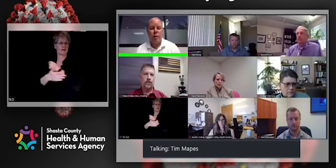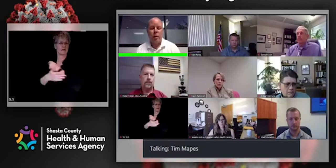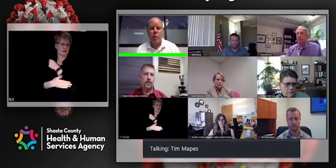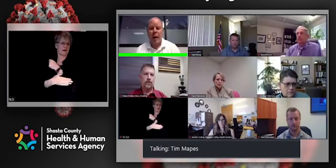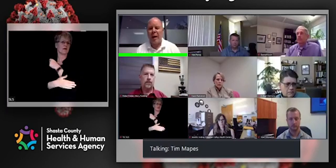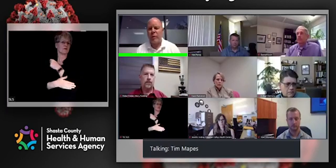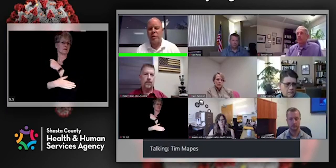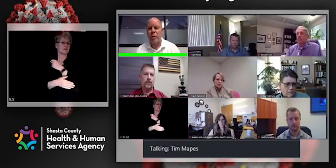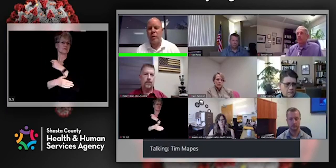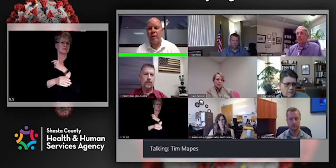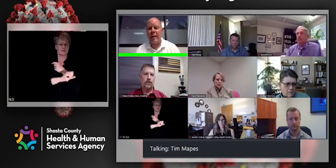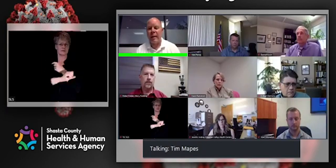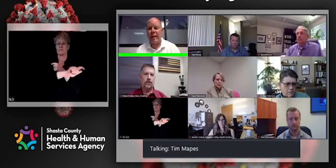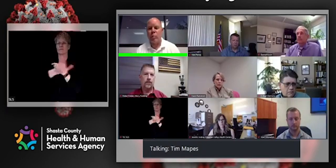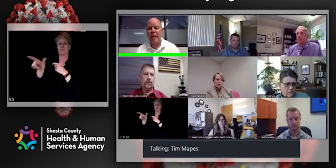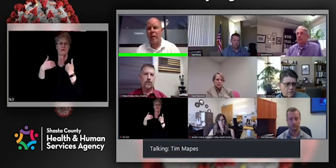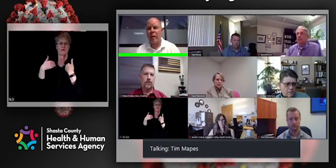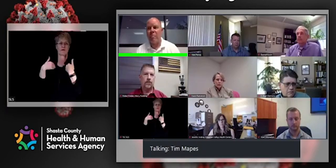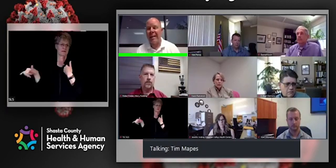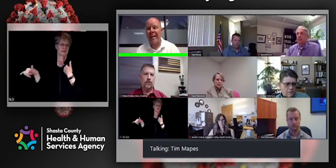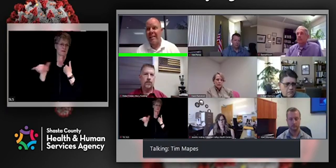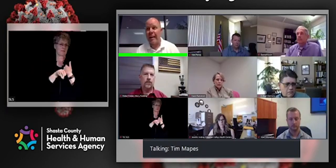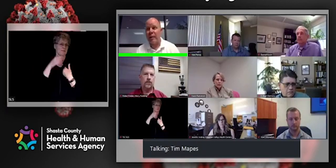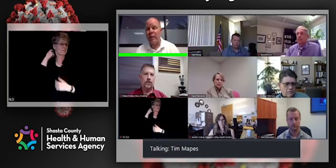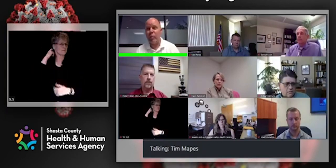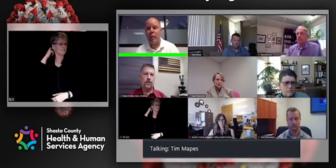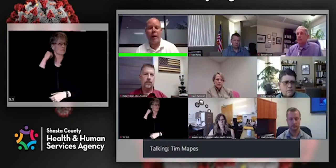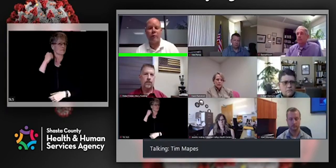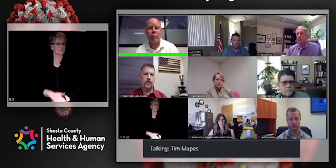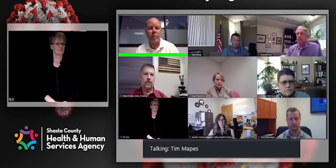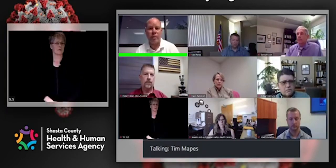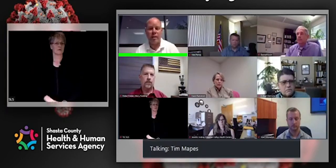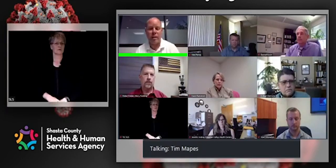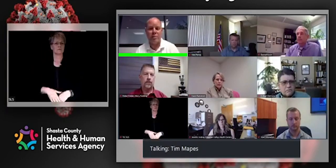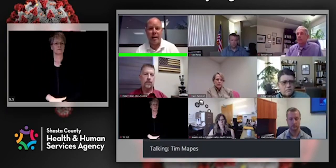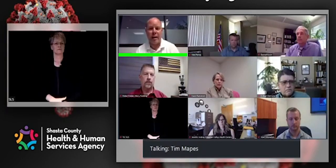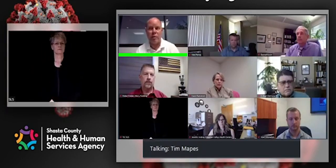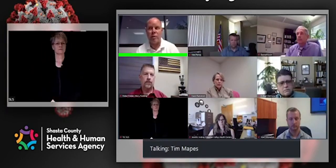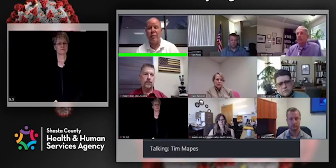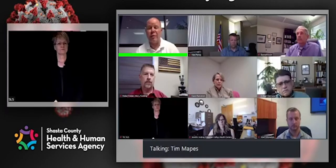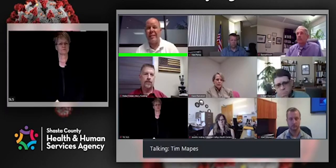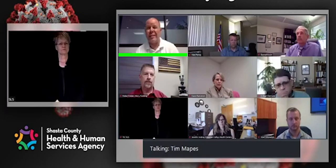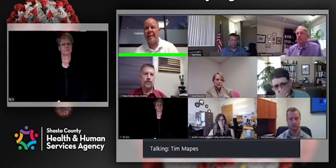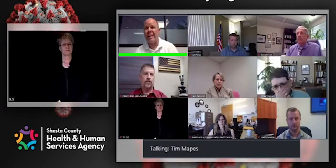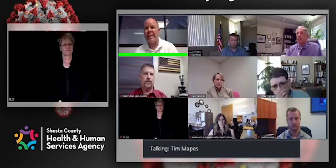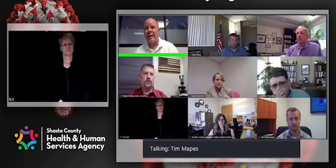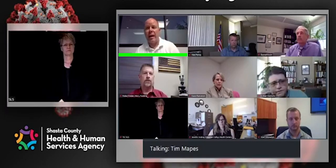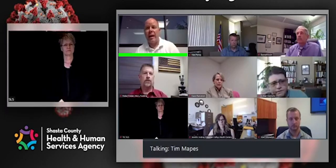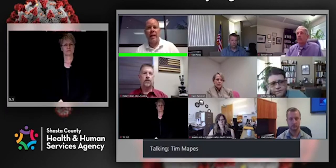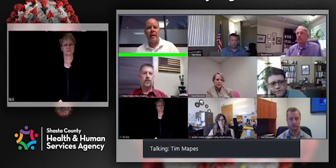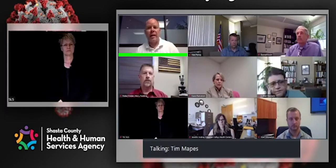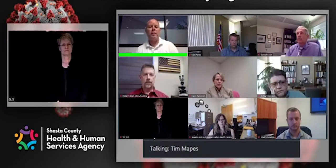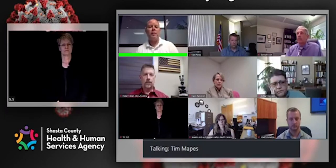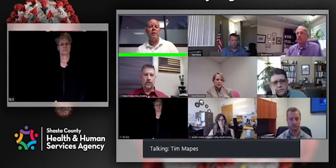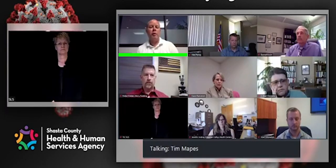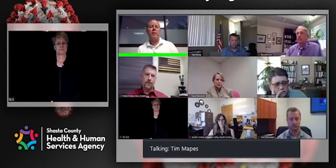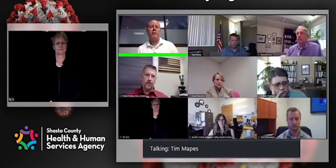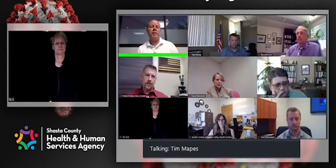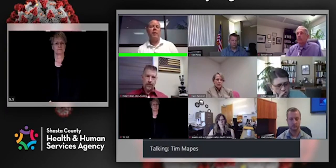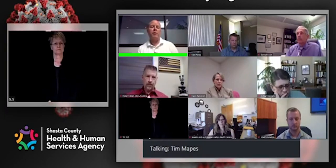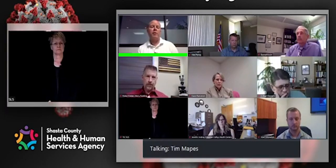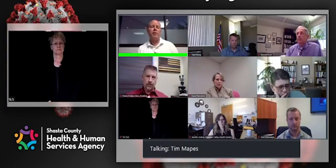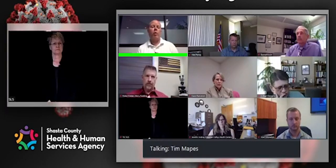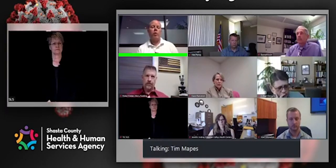Sundays. So how this will look next week on Monday, we will have a report that comes out earlier in the day and